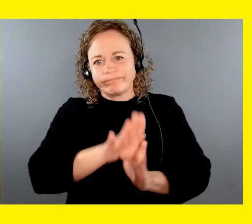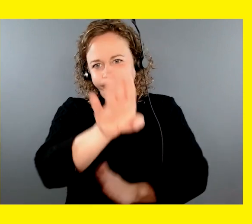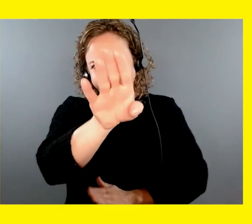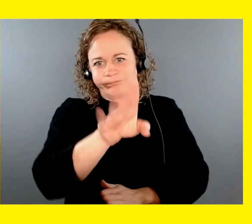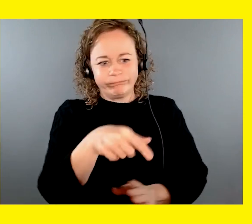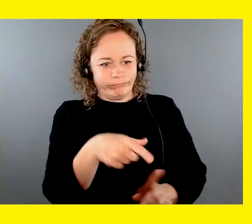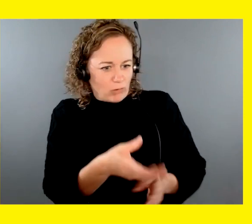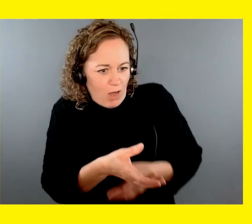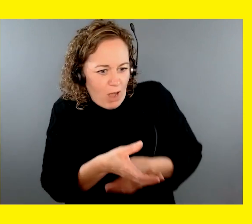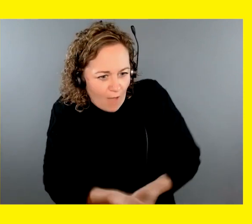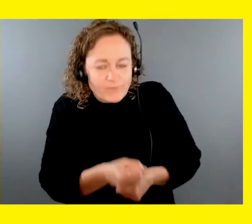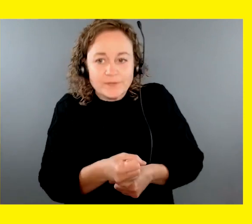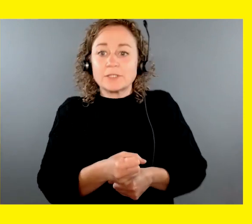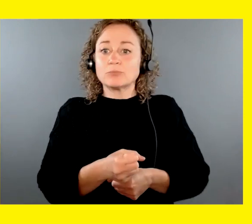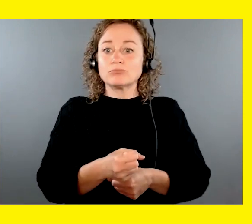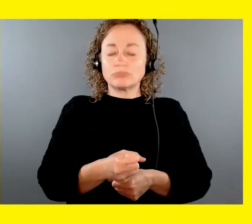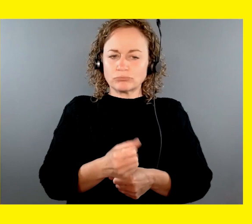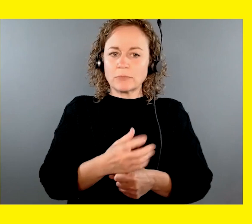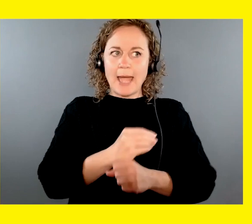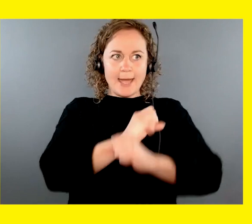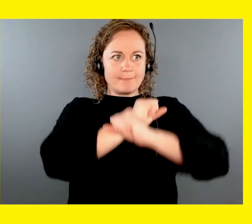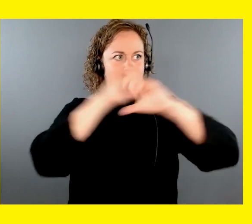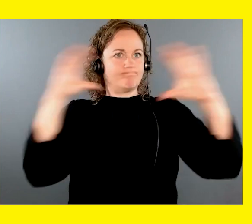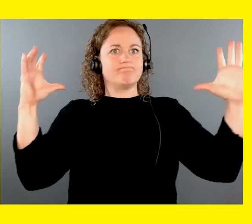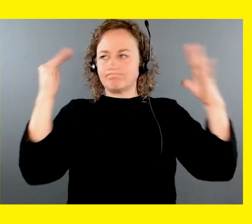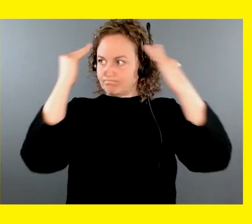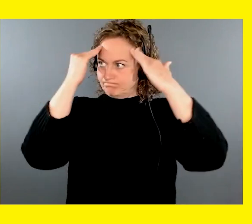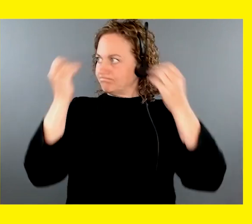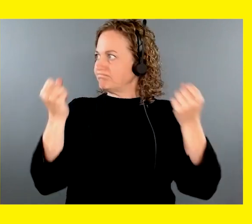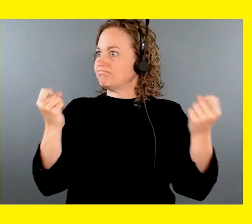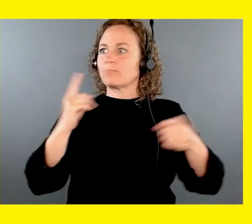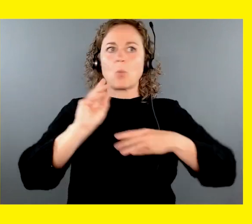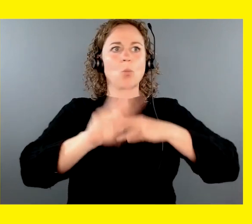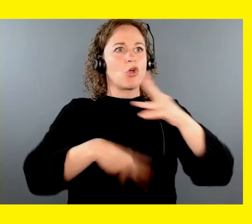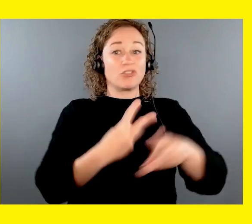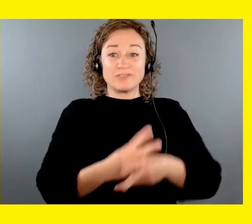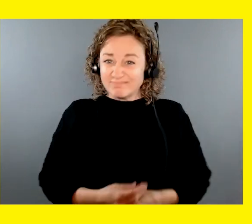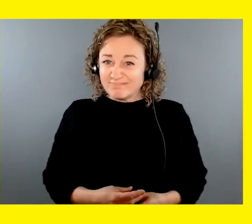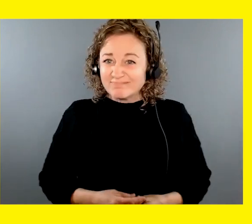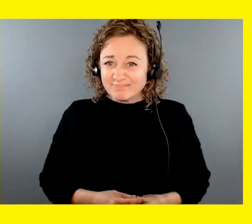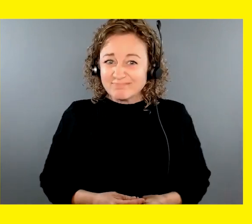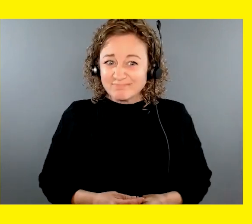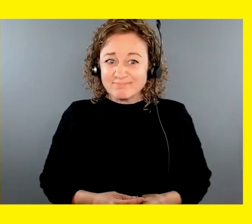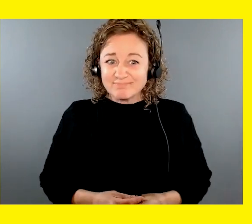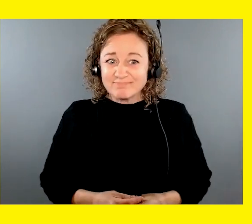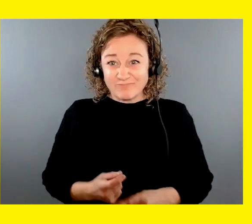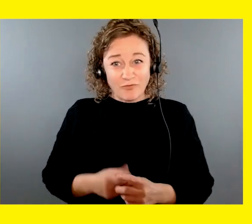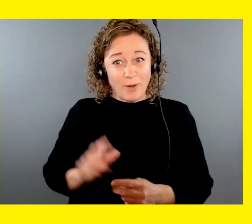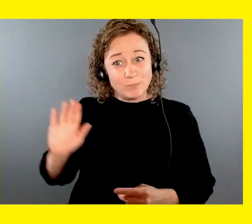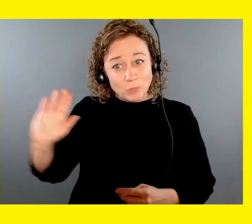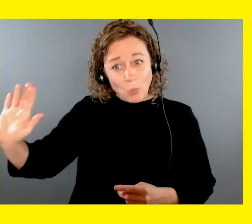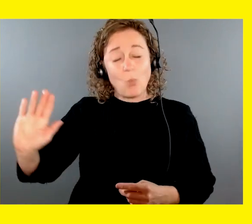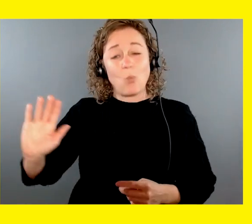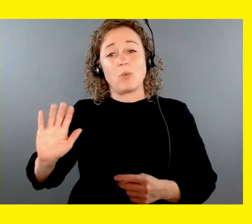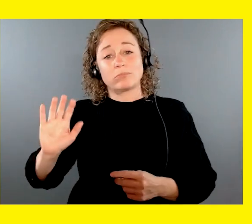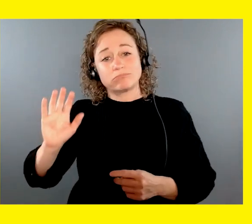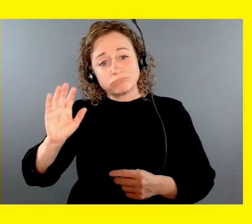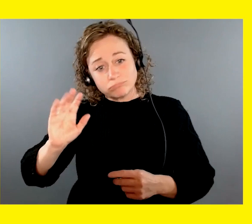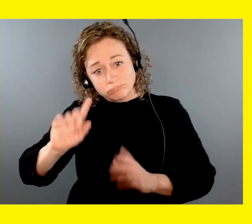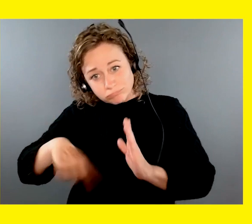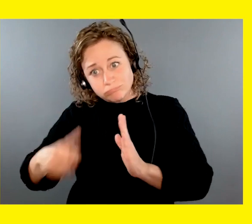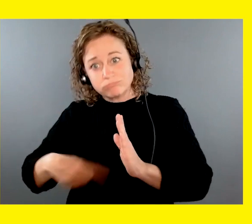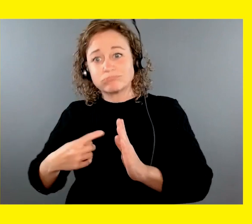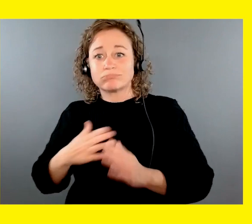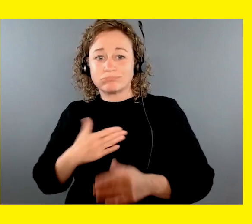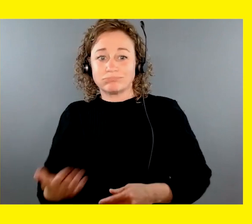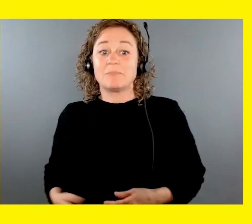and an understanding of the world that they're going to be facing as a working guide dog. Honour